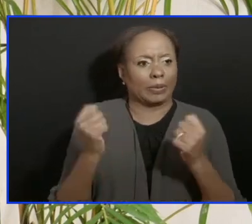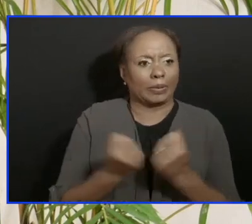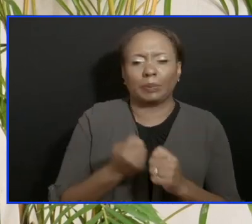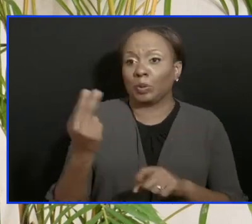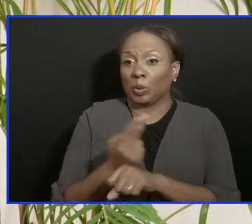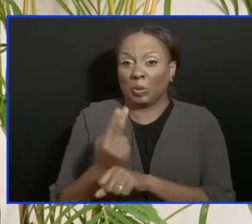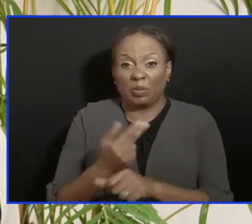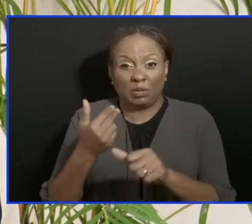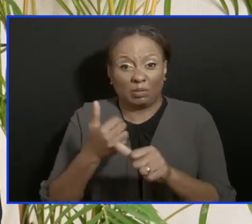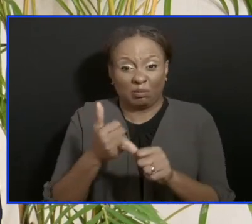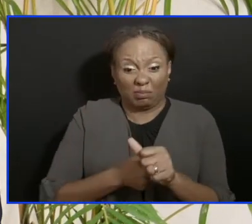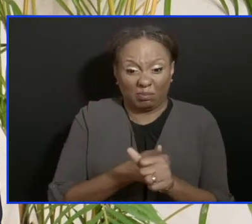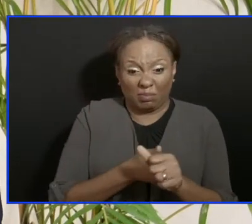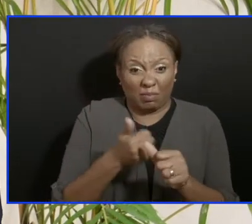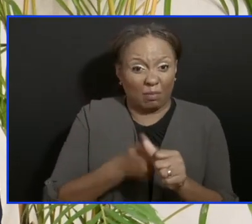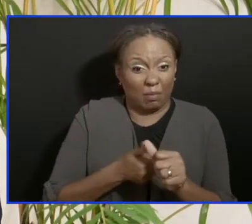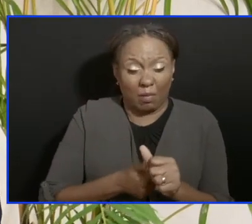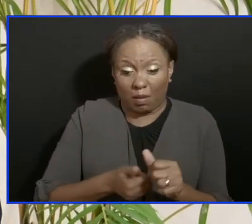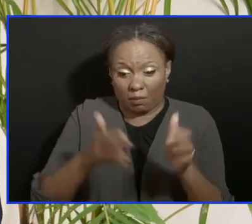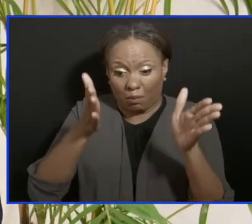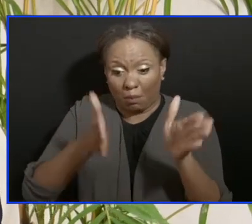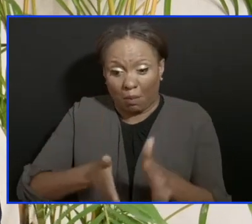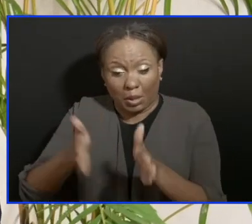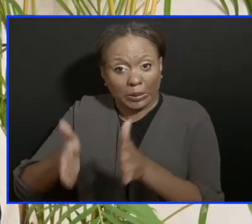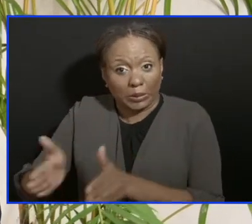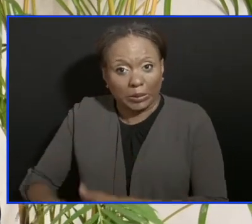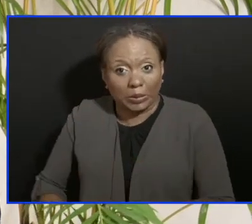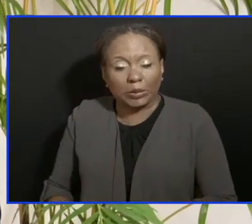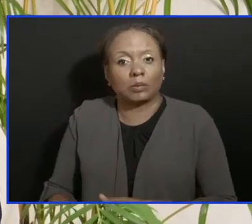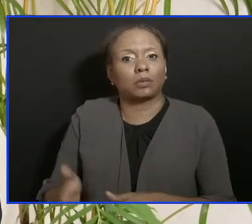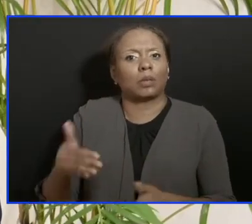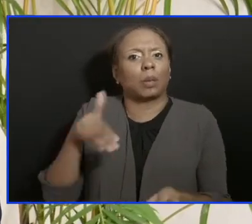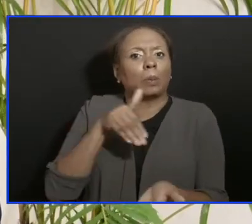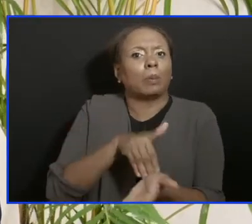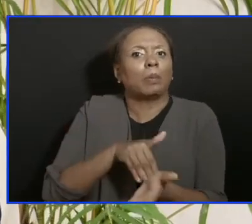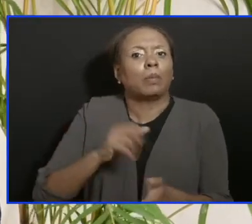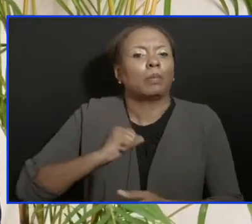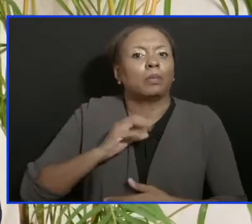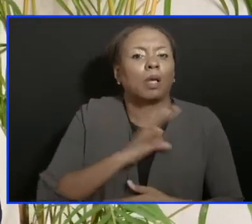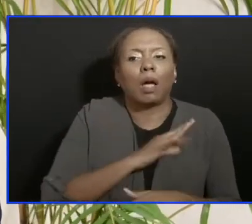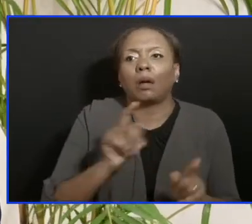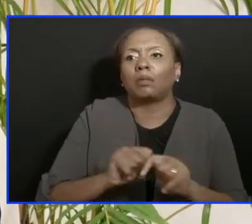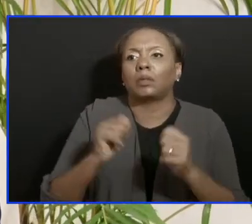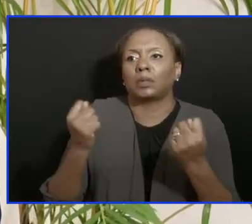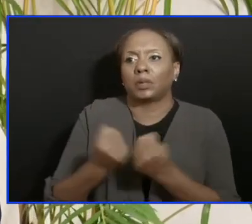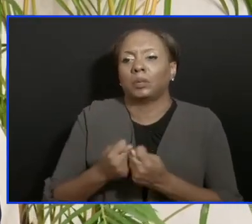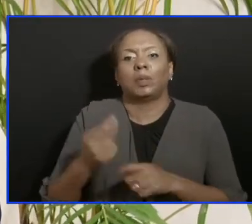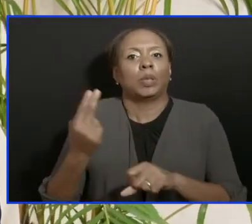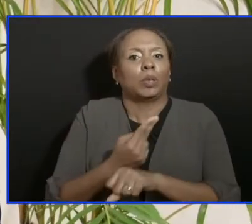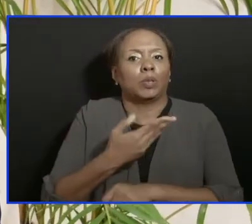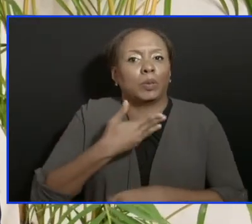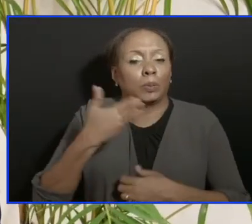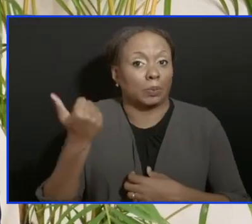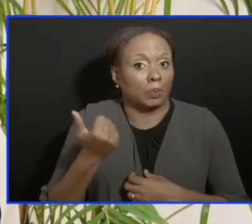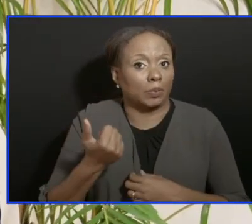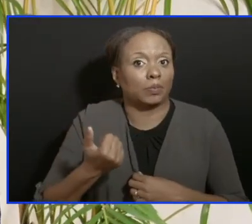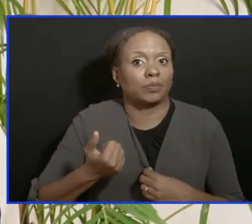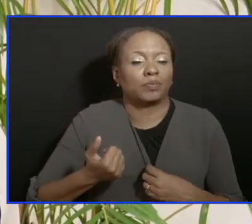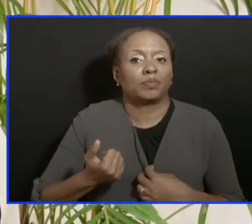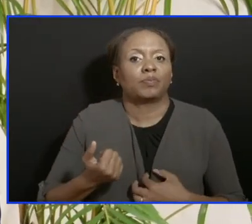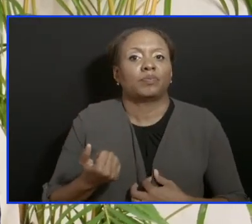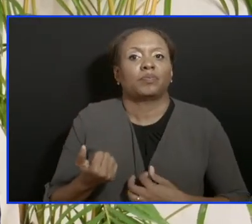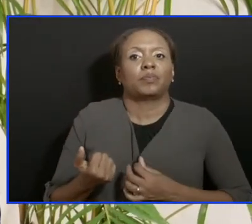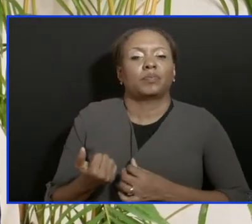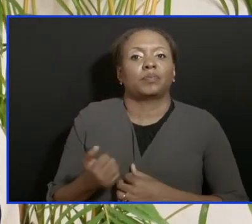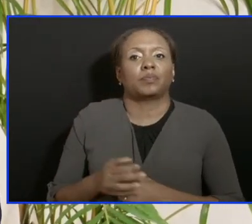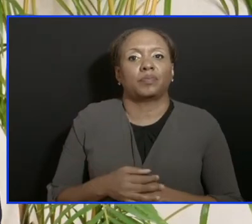have against what is before us in the best way that we can. And obviously, as I said before, we have to use those